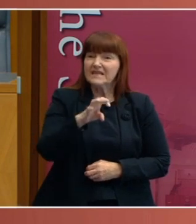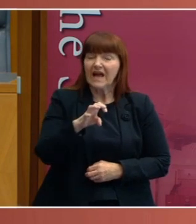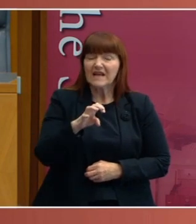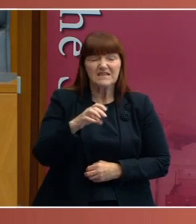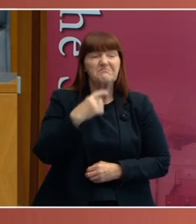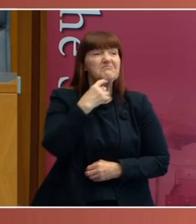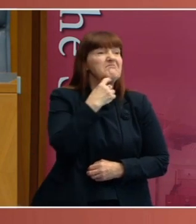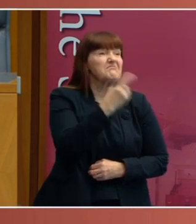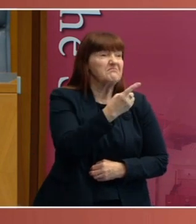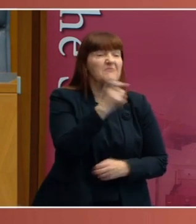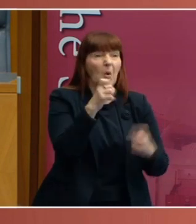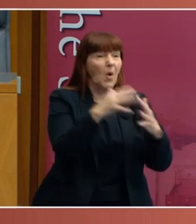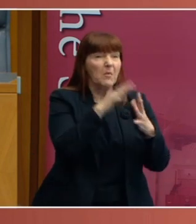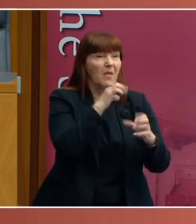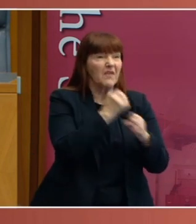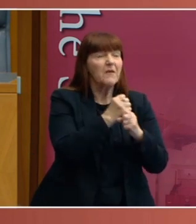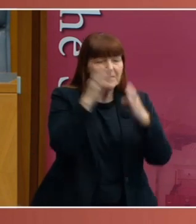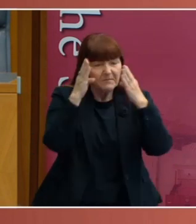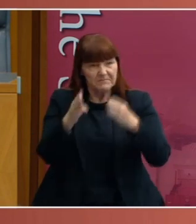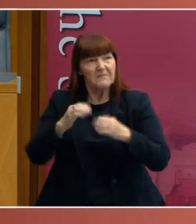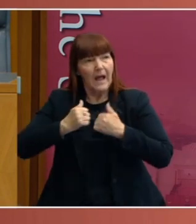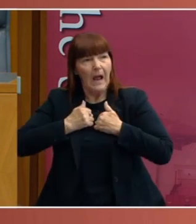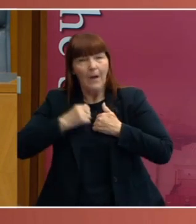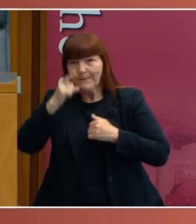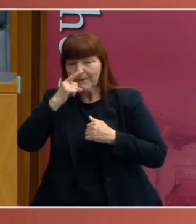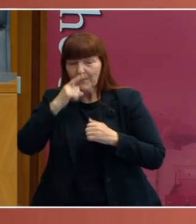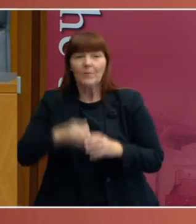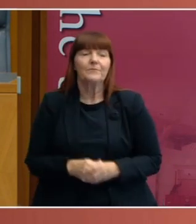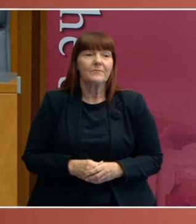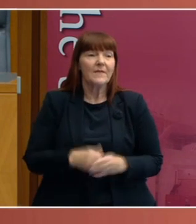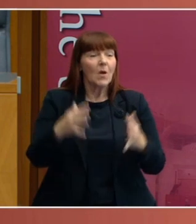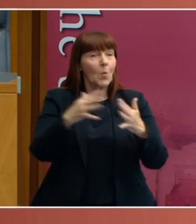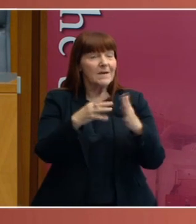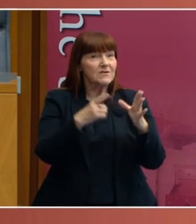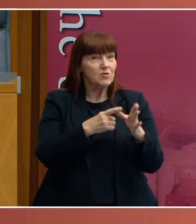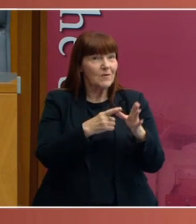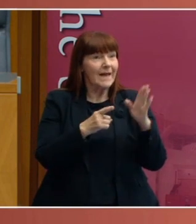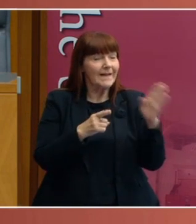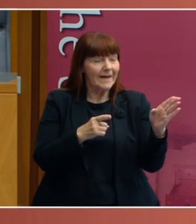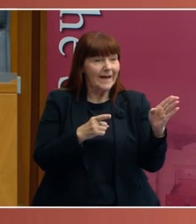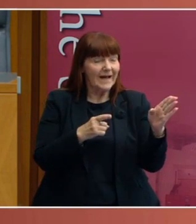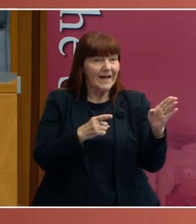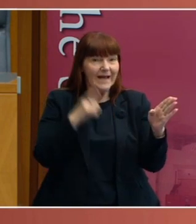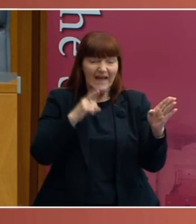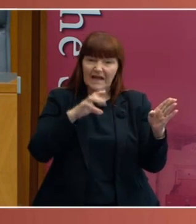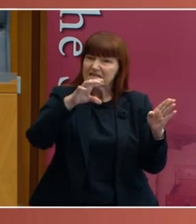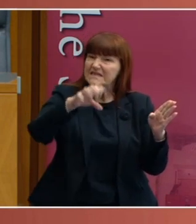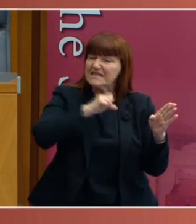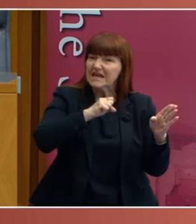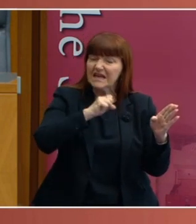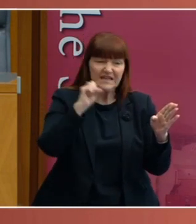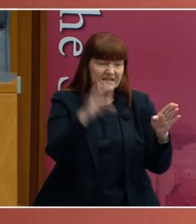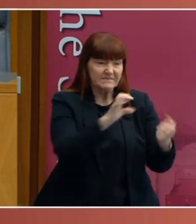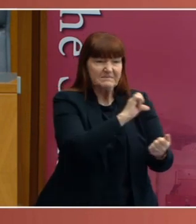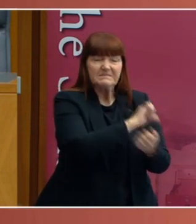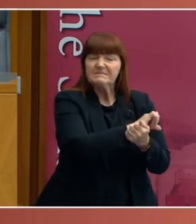the interests of their people. Now, Western Australia went further. However, it seized and impounded the